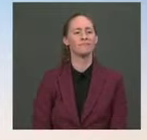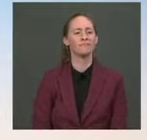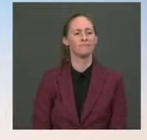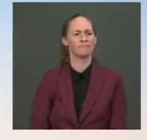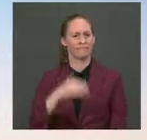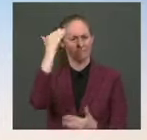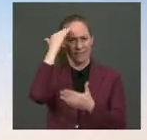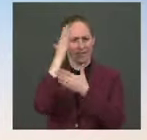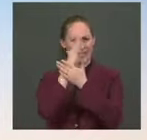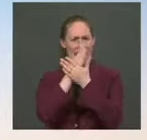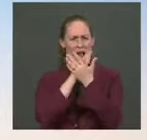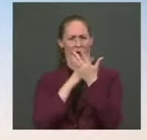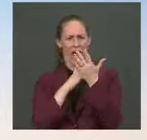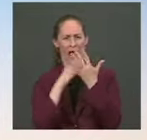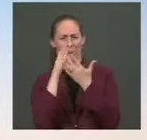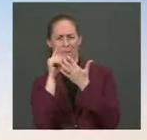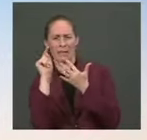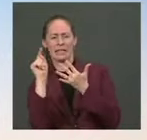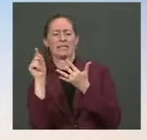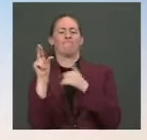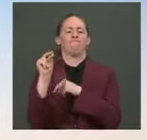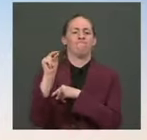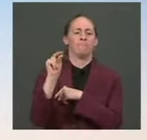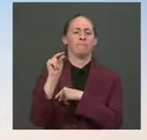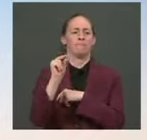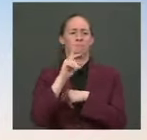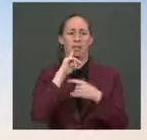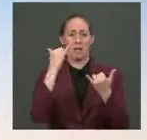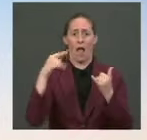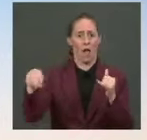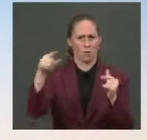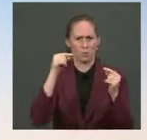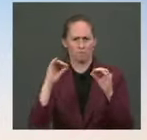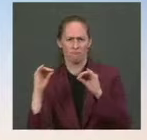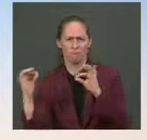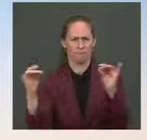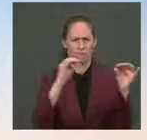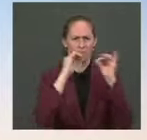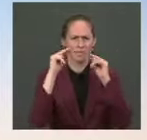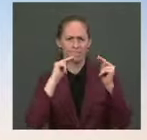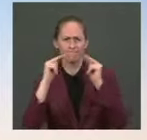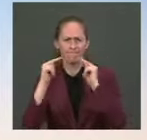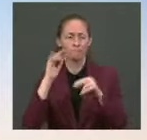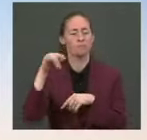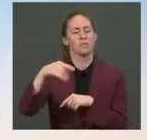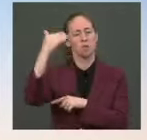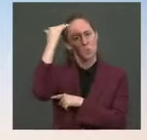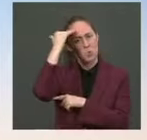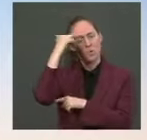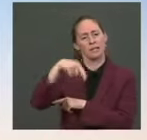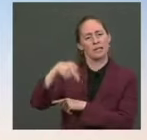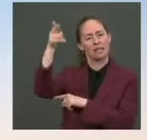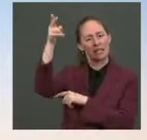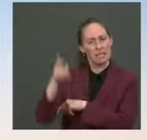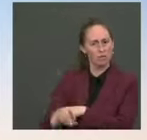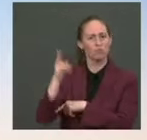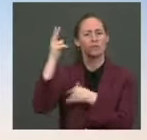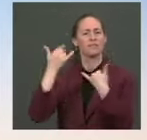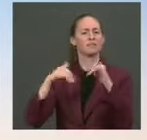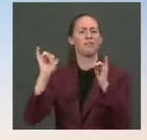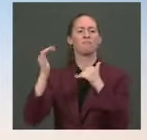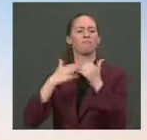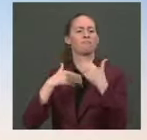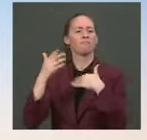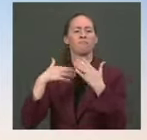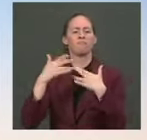negotiating around and what members are negotiating around in good faith would be a historic, have a historic impact on our economy, a historic